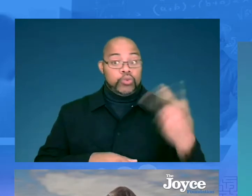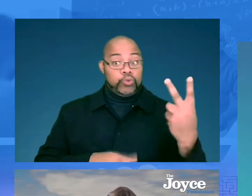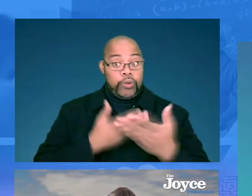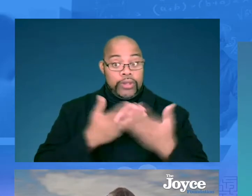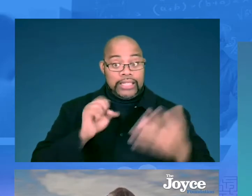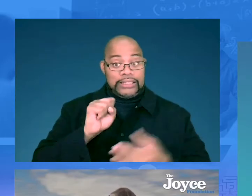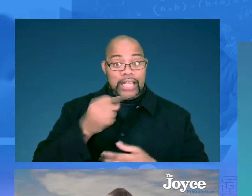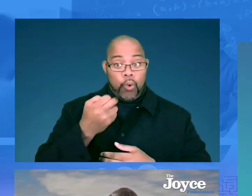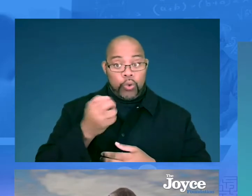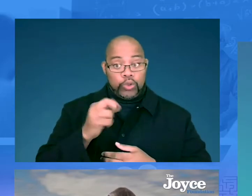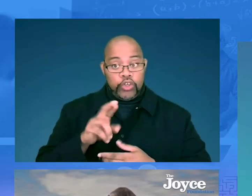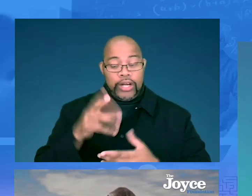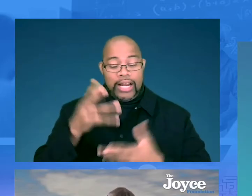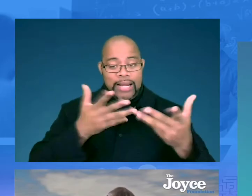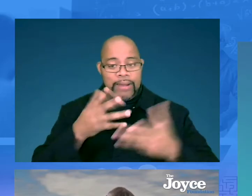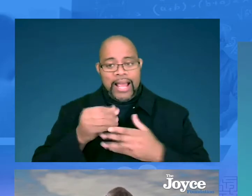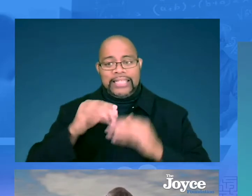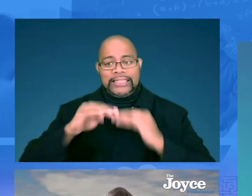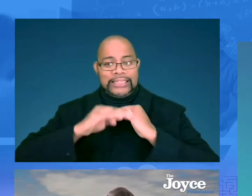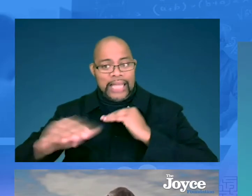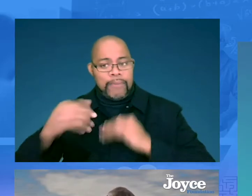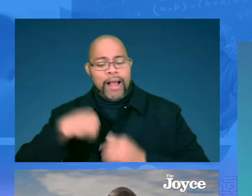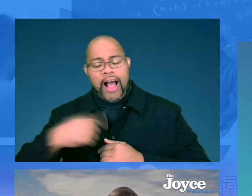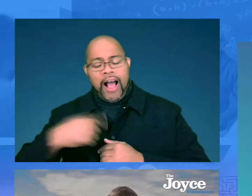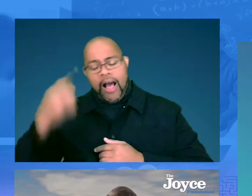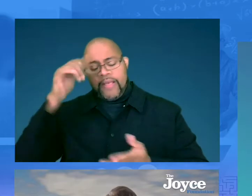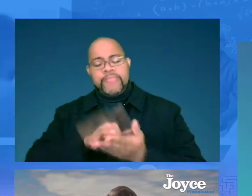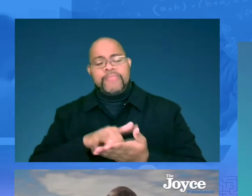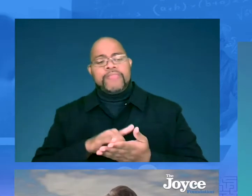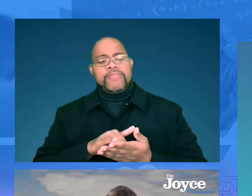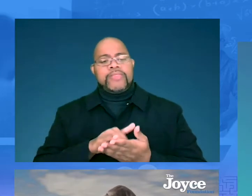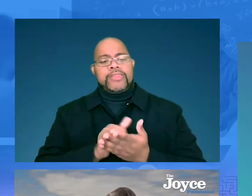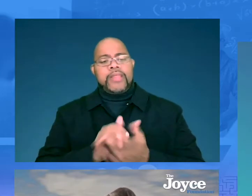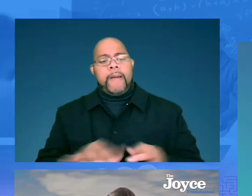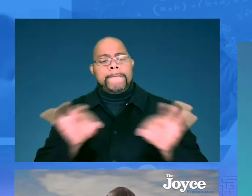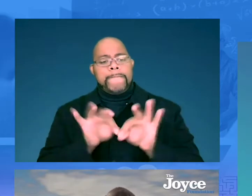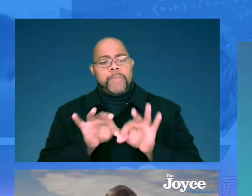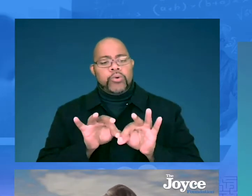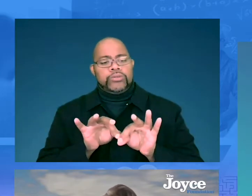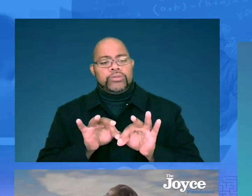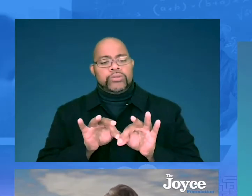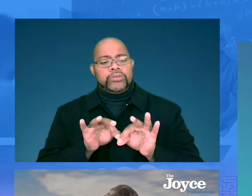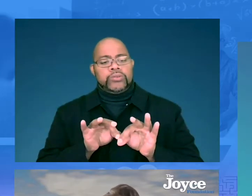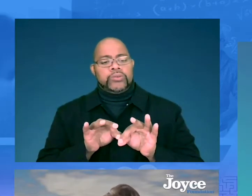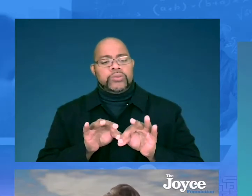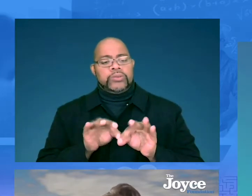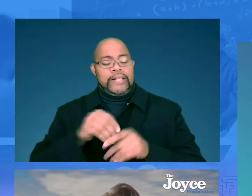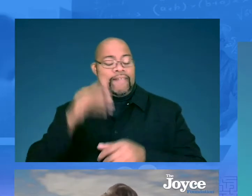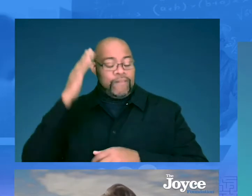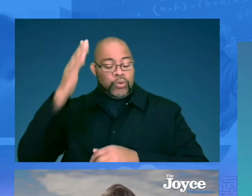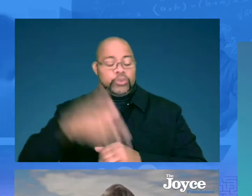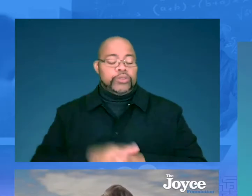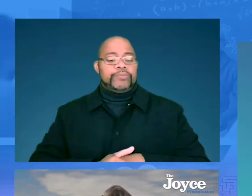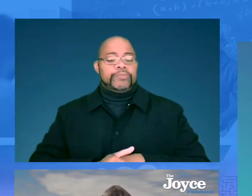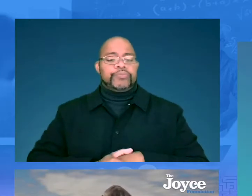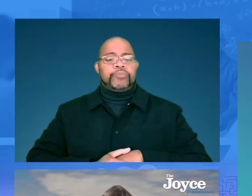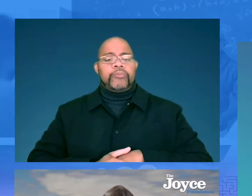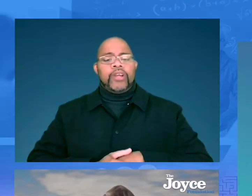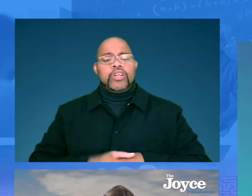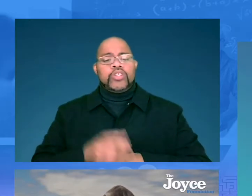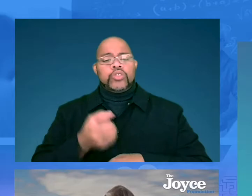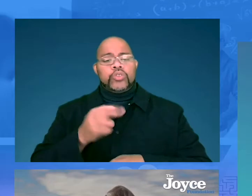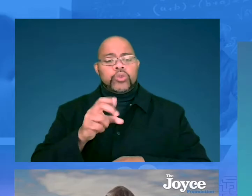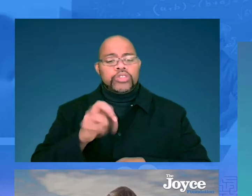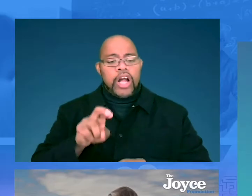Yeah, those two things, stakeholder engagement and sustainable, I think are going to be, they're important now, they're certainly going to be important in the future.